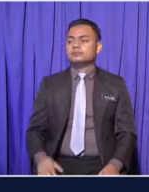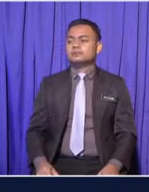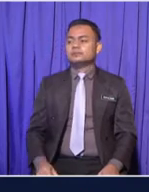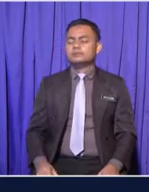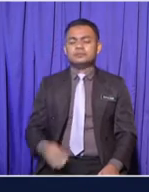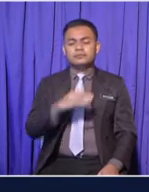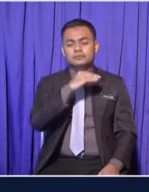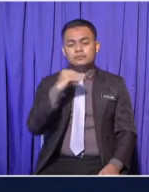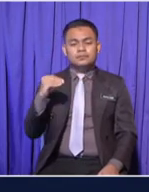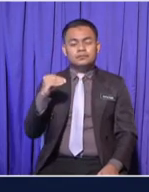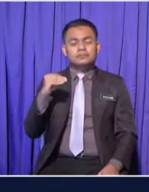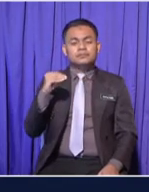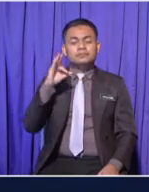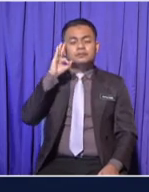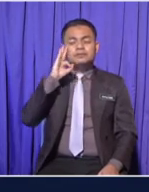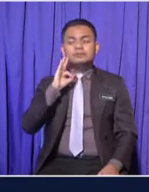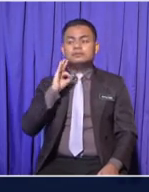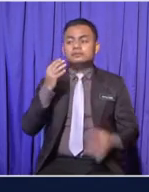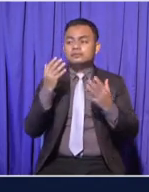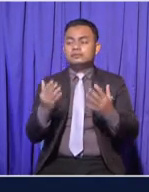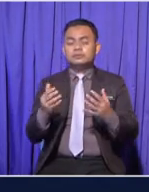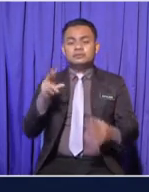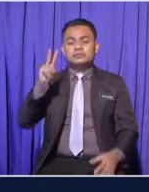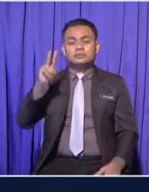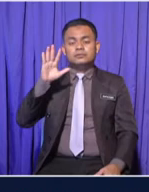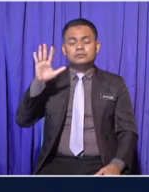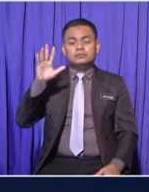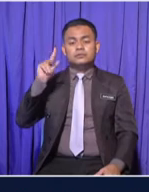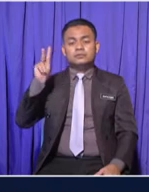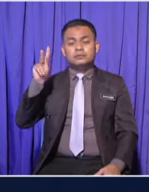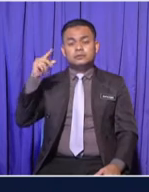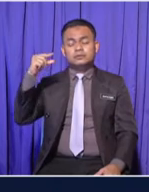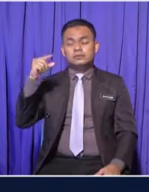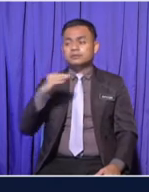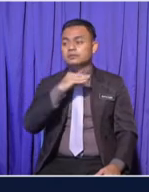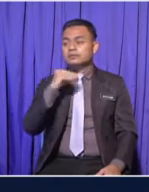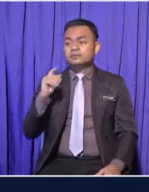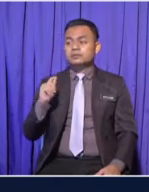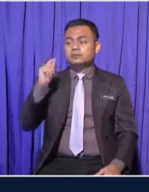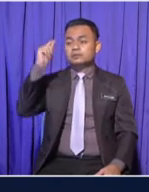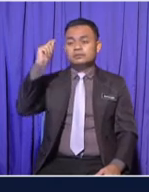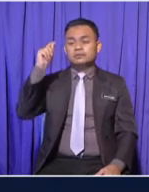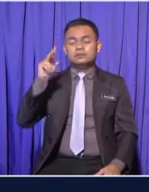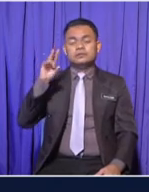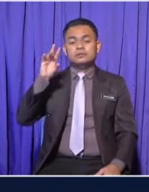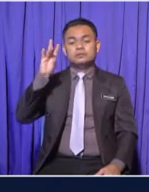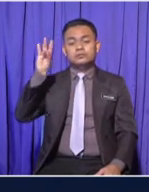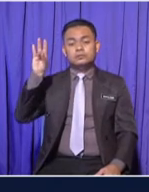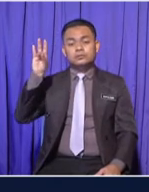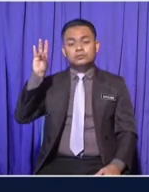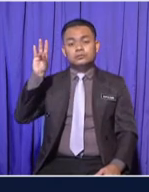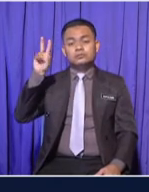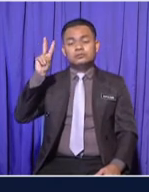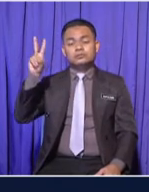Farah weighs 25 kg with the height of 72 cm